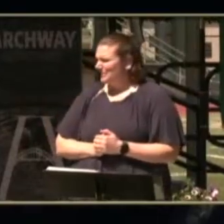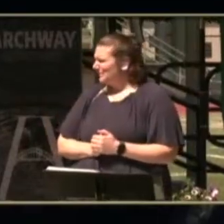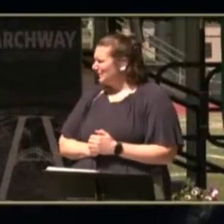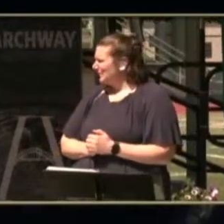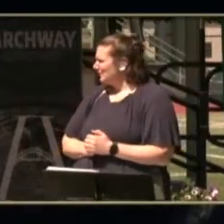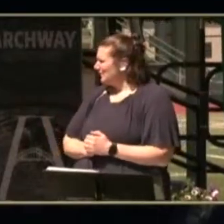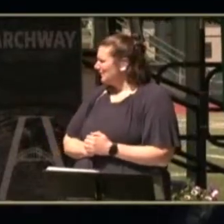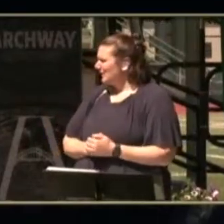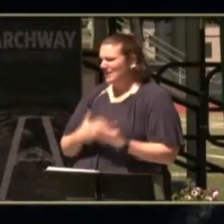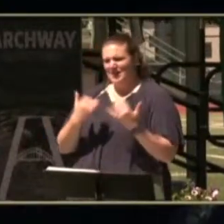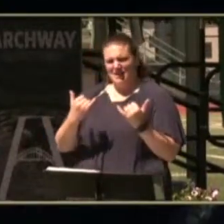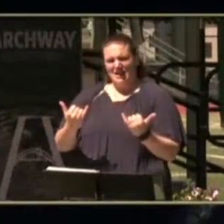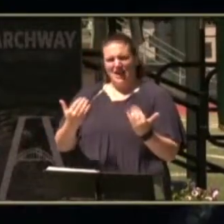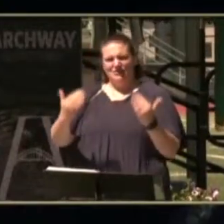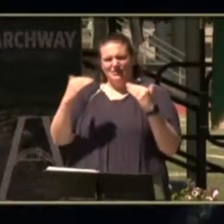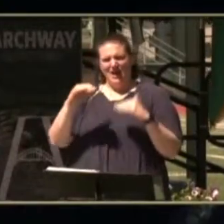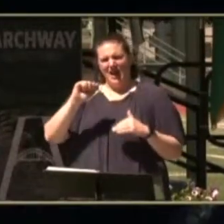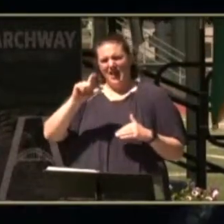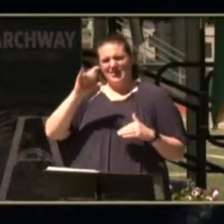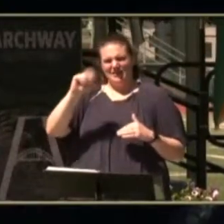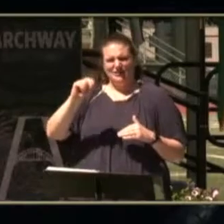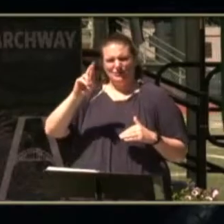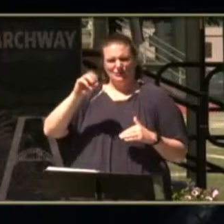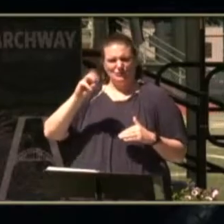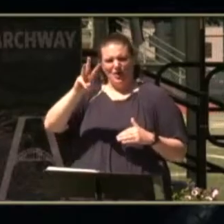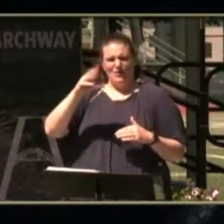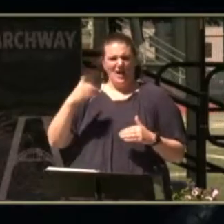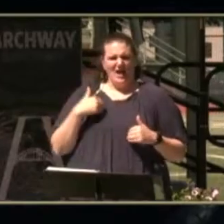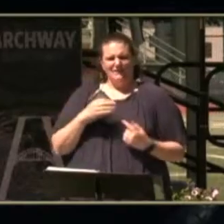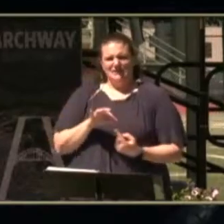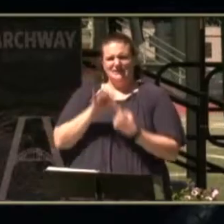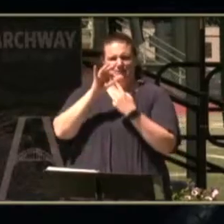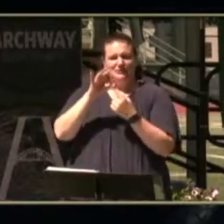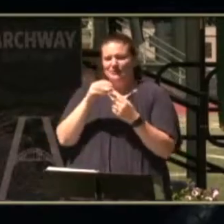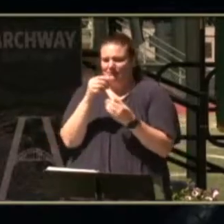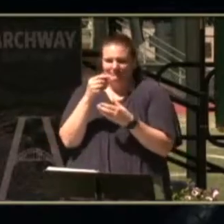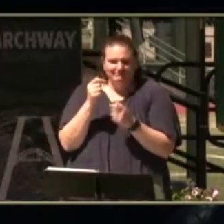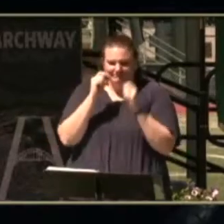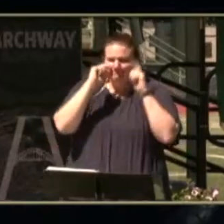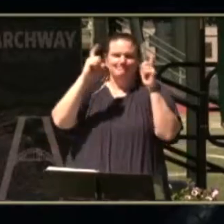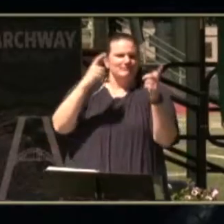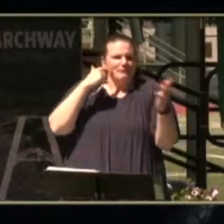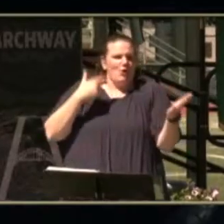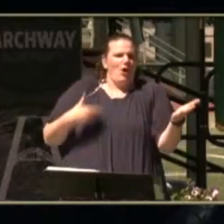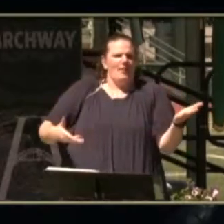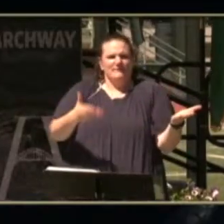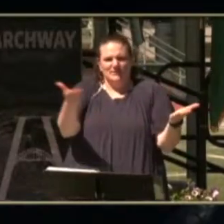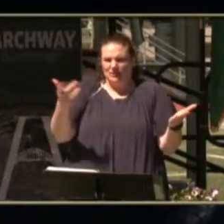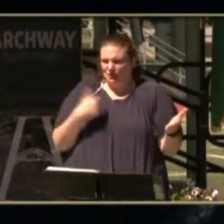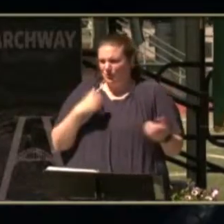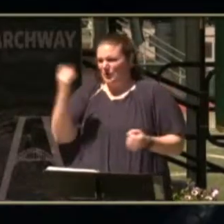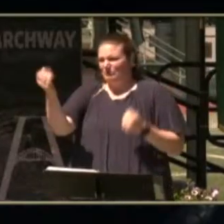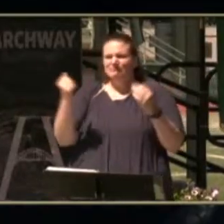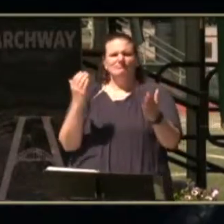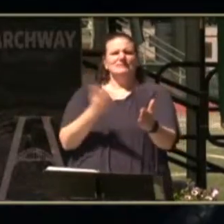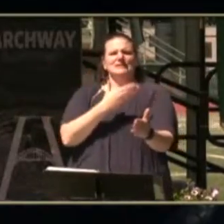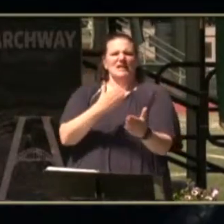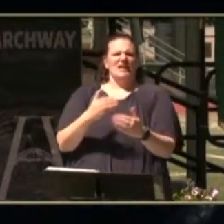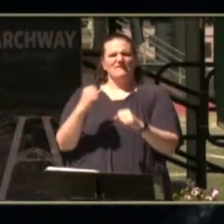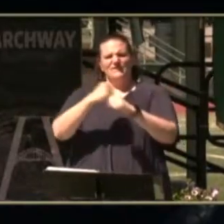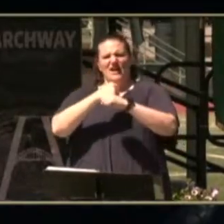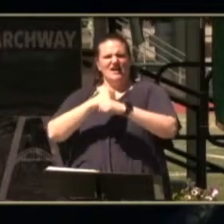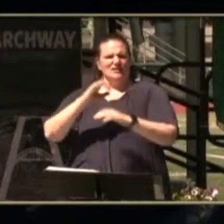and now allison rowe has a special treat for all of us she's going to sing fight